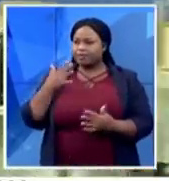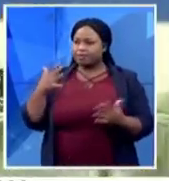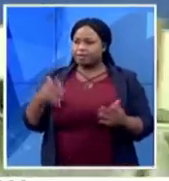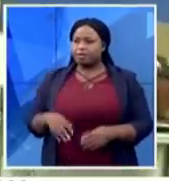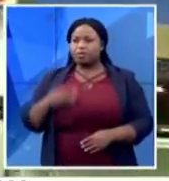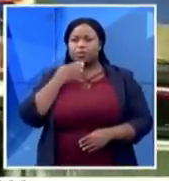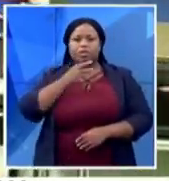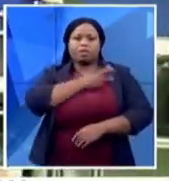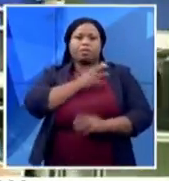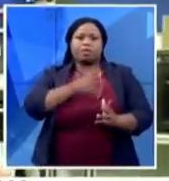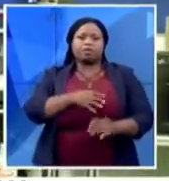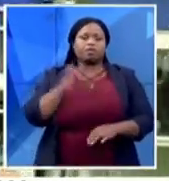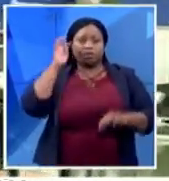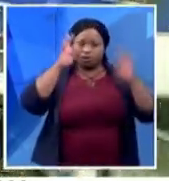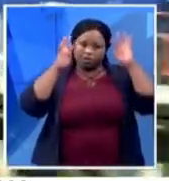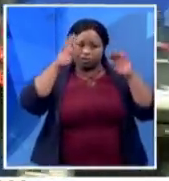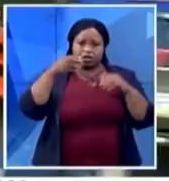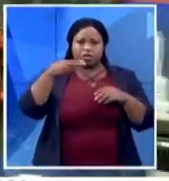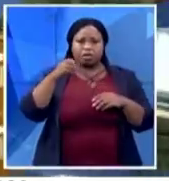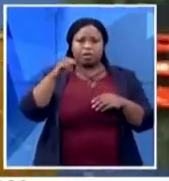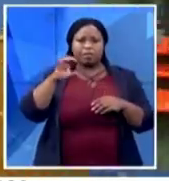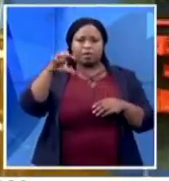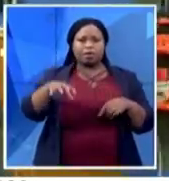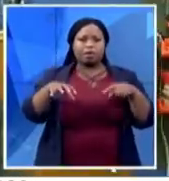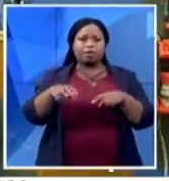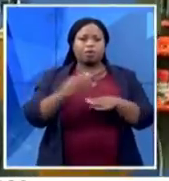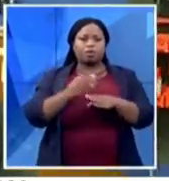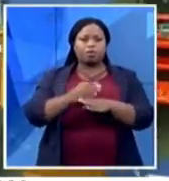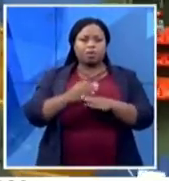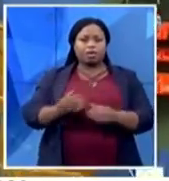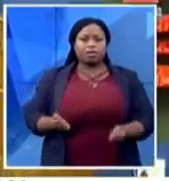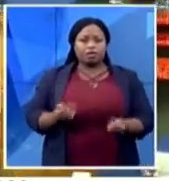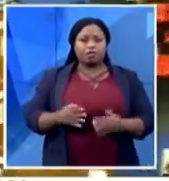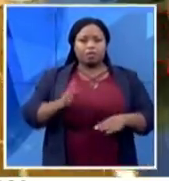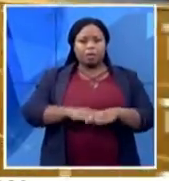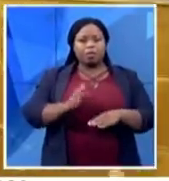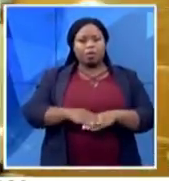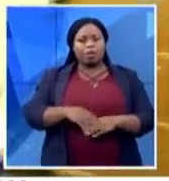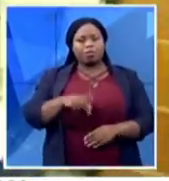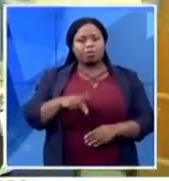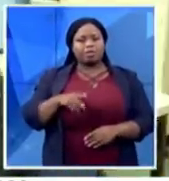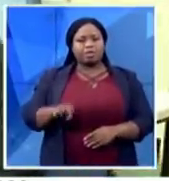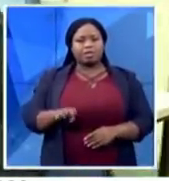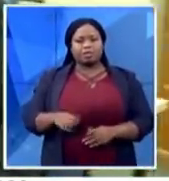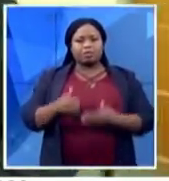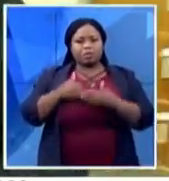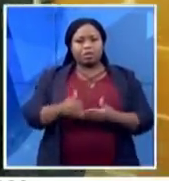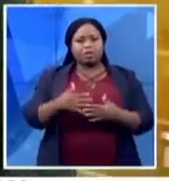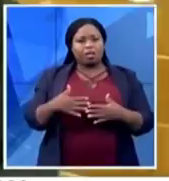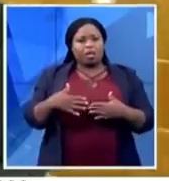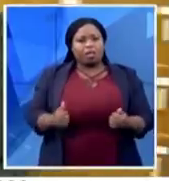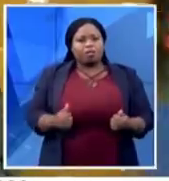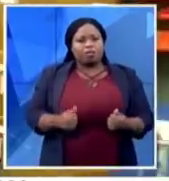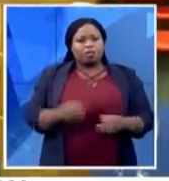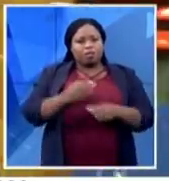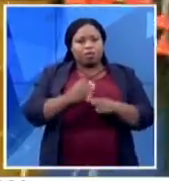us about the work that they are doing to offer extra layer of protection to health workers as, of course, they treat the COVID-19 patients.